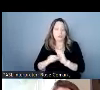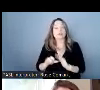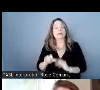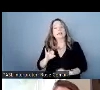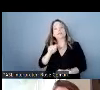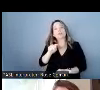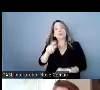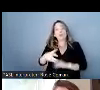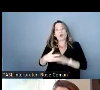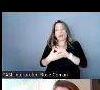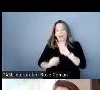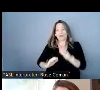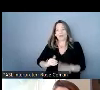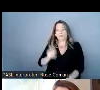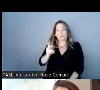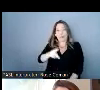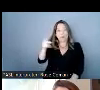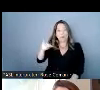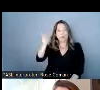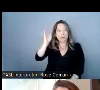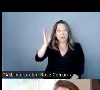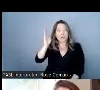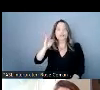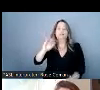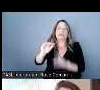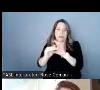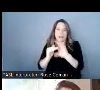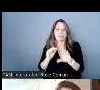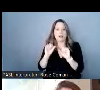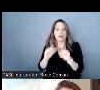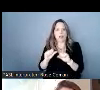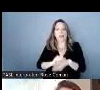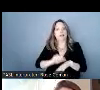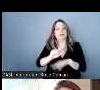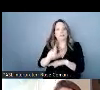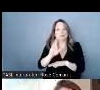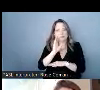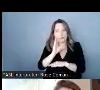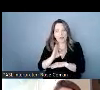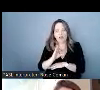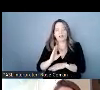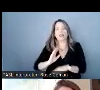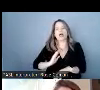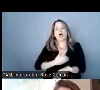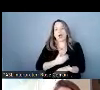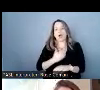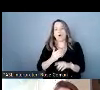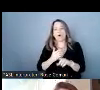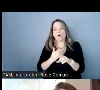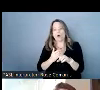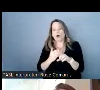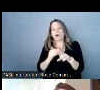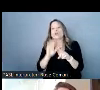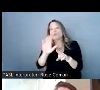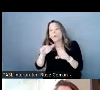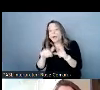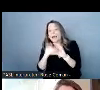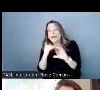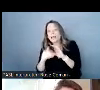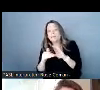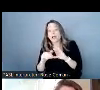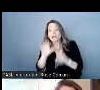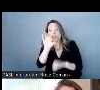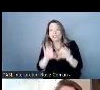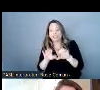presentation uh please send us an email uh put our email in the chat and we will be happy to forward that to you